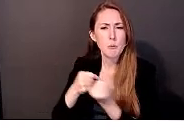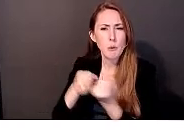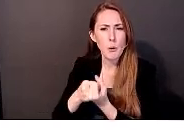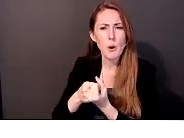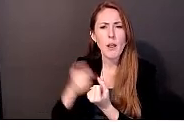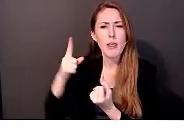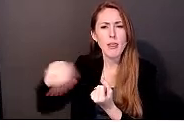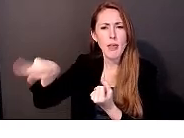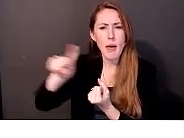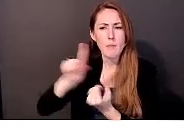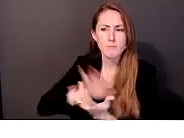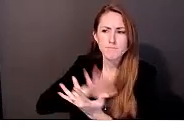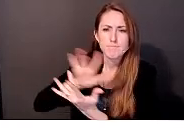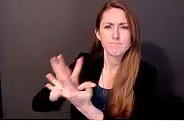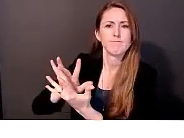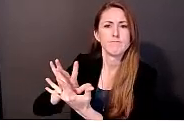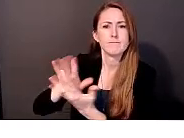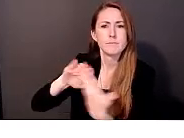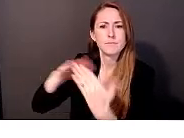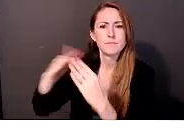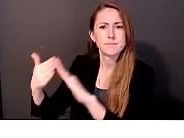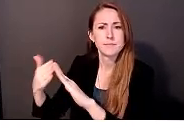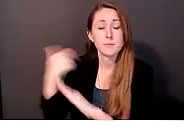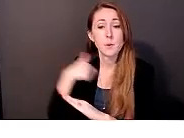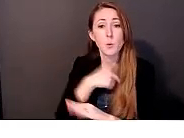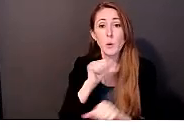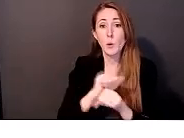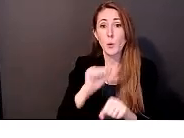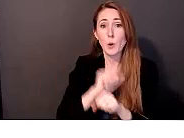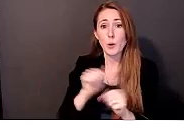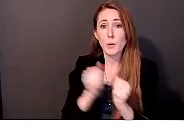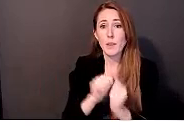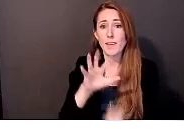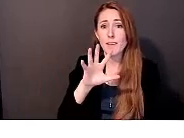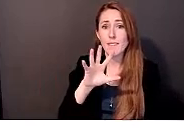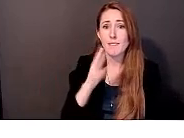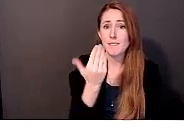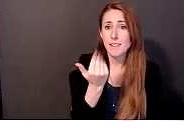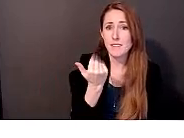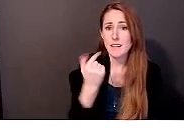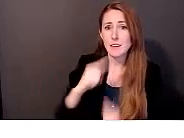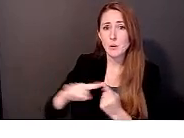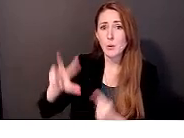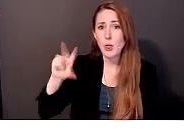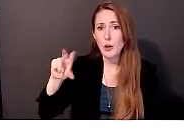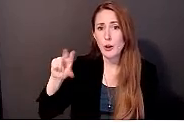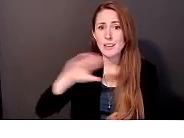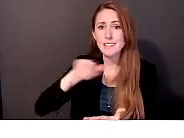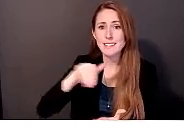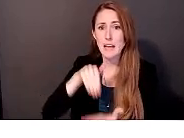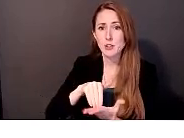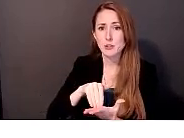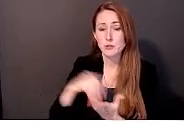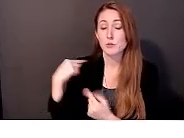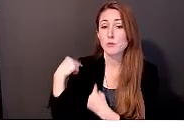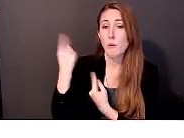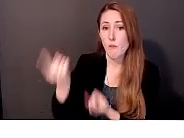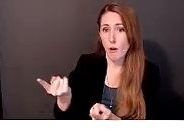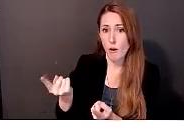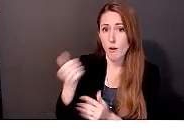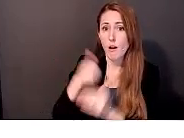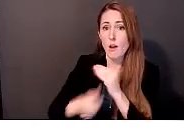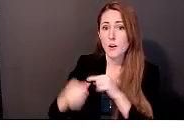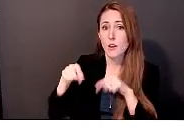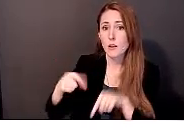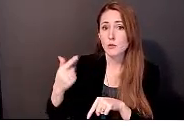the, we worked with several, 15 to 30 centers so far on this, on this grant, um, as well as Association